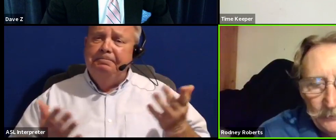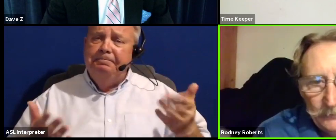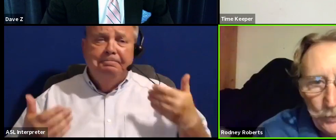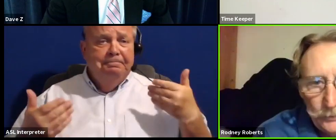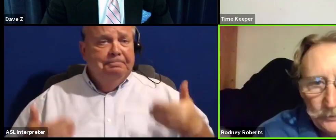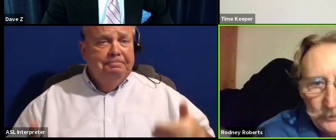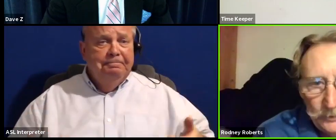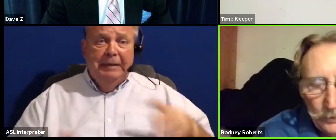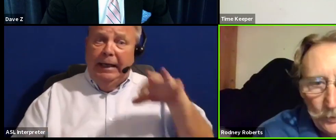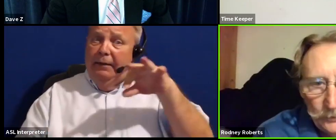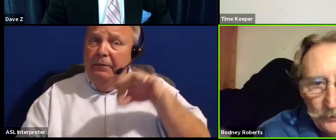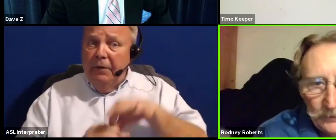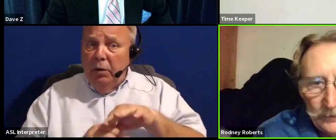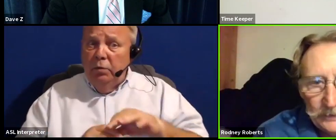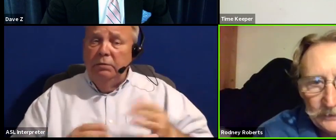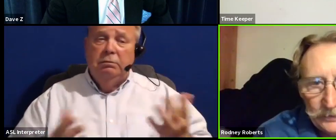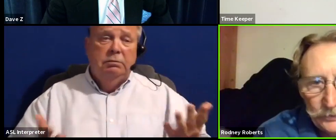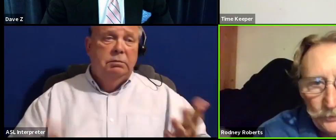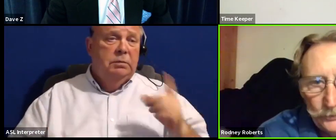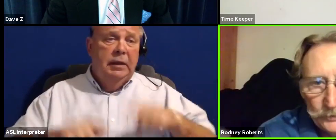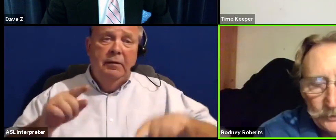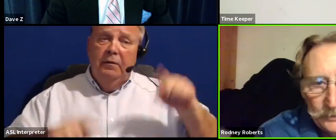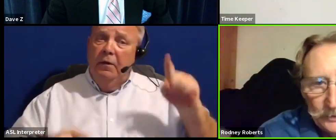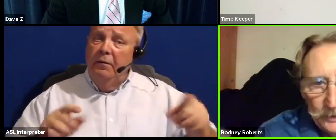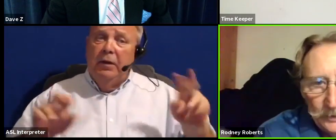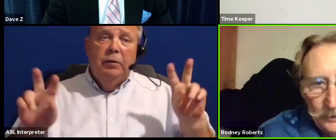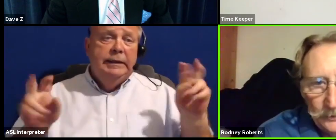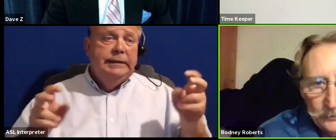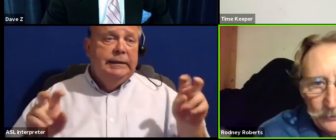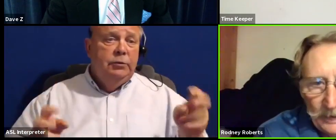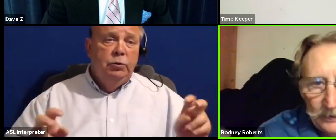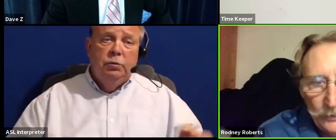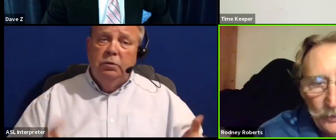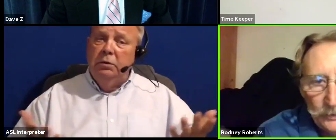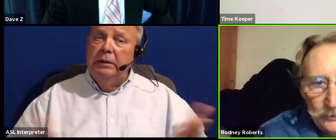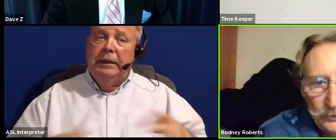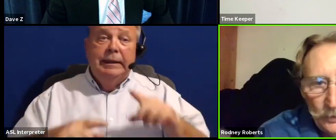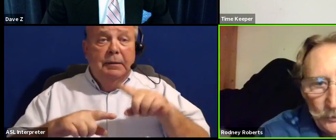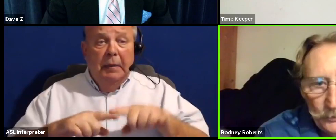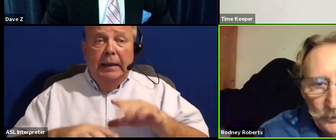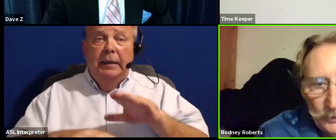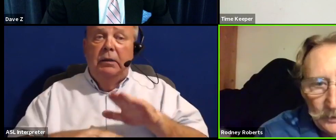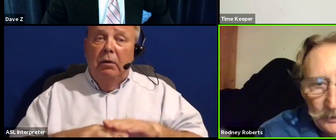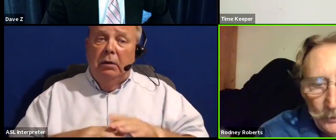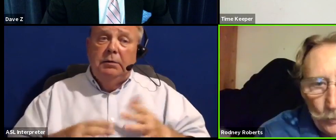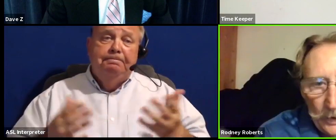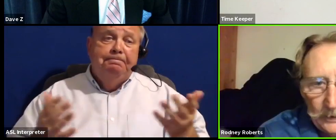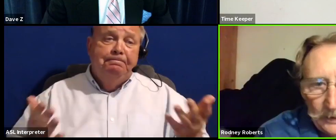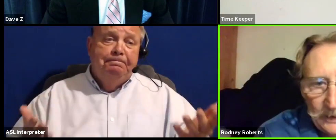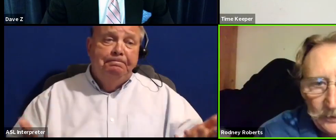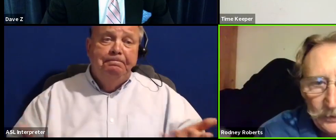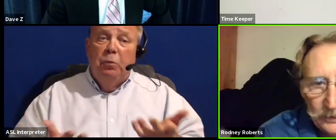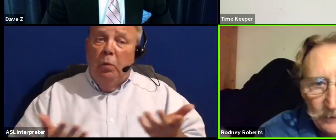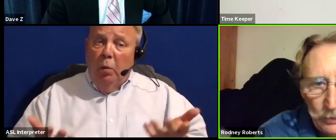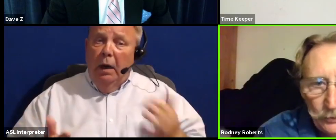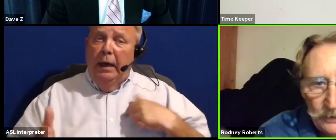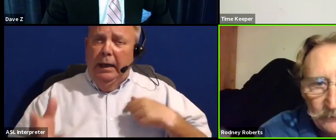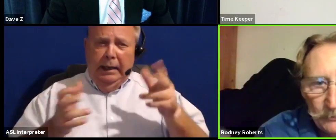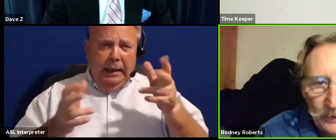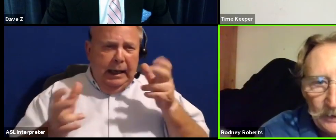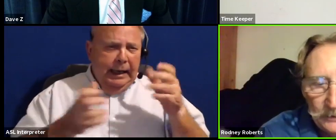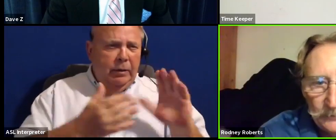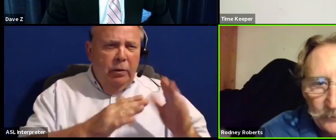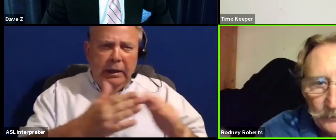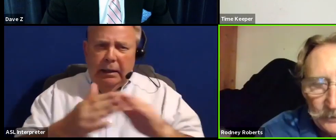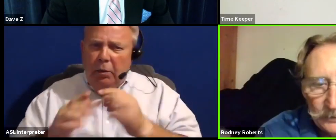vote on the various issues, depending on, you know, what I hear in the community